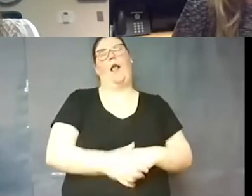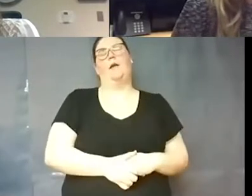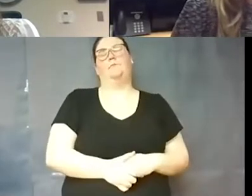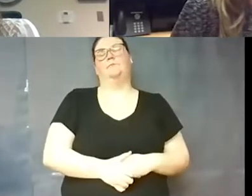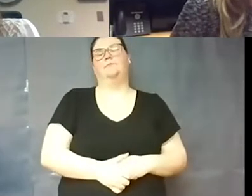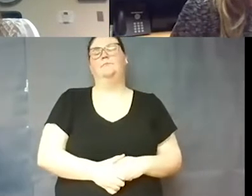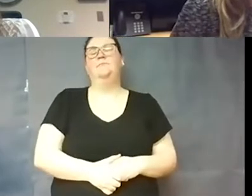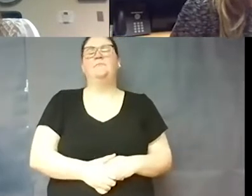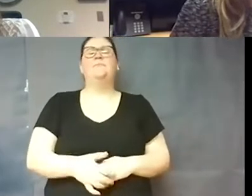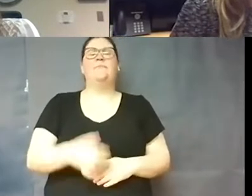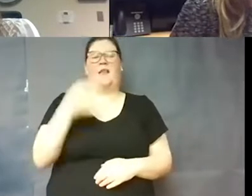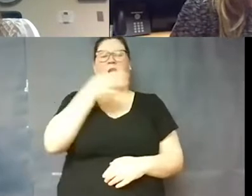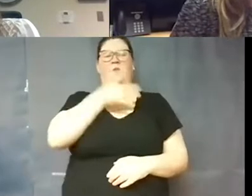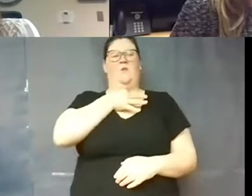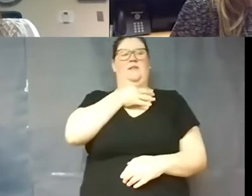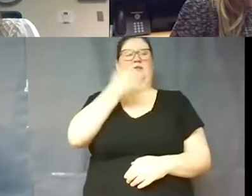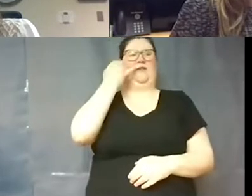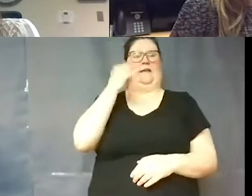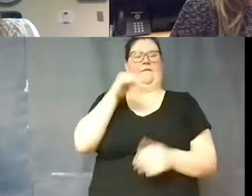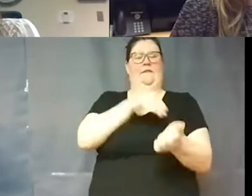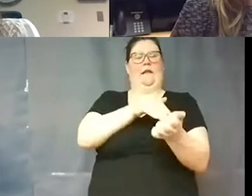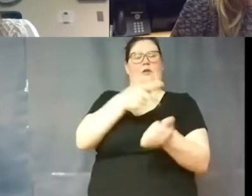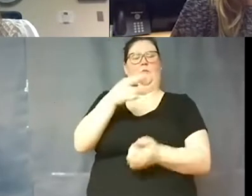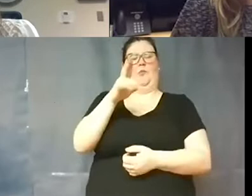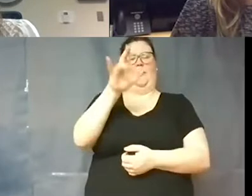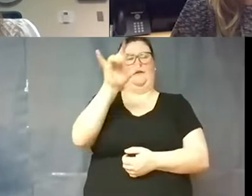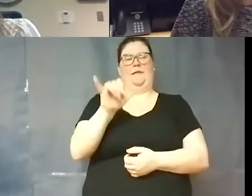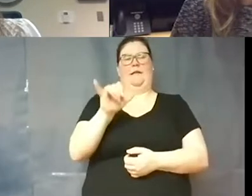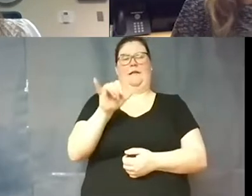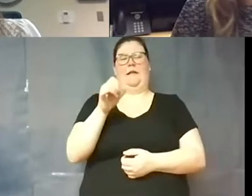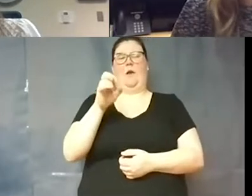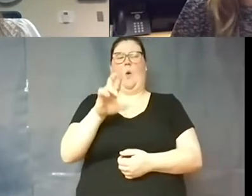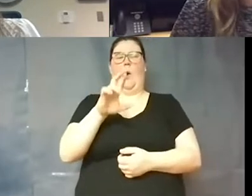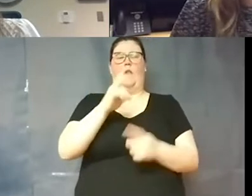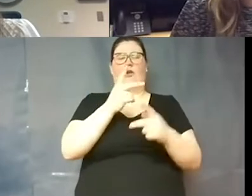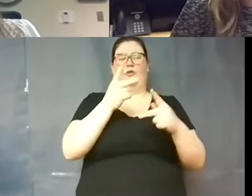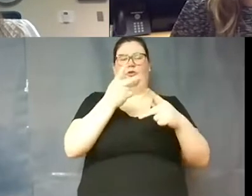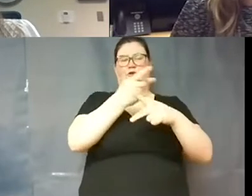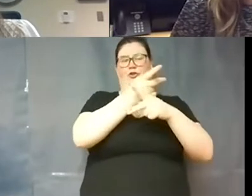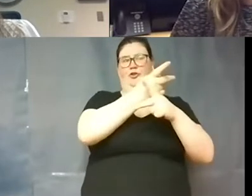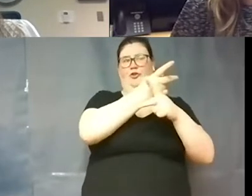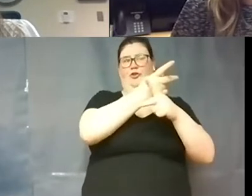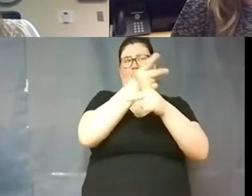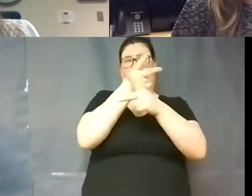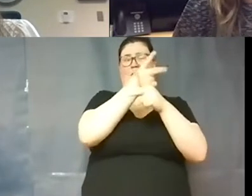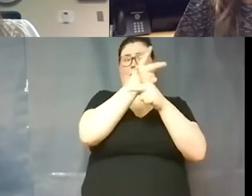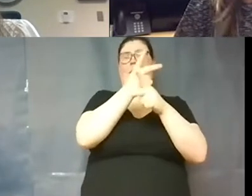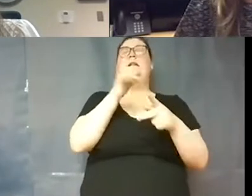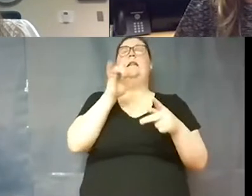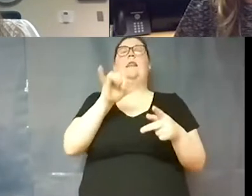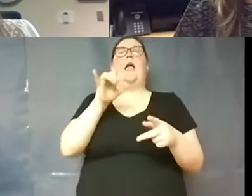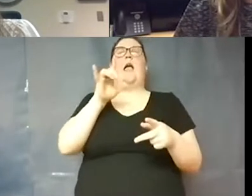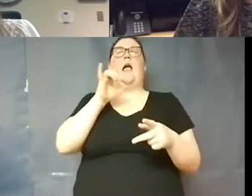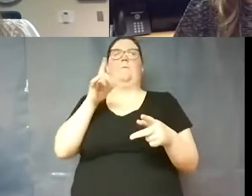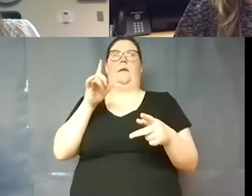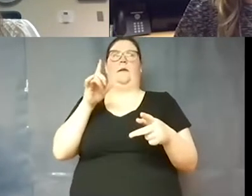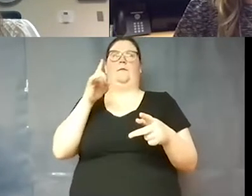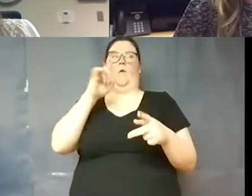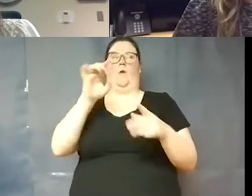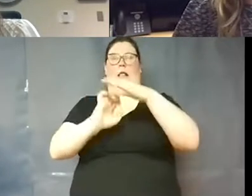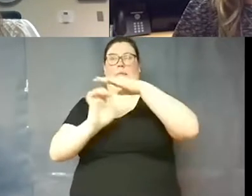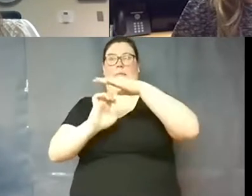if maybe dr presley or maybe i'm one of our area superintendents who have both been high school principals for our maybe elementary parents